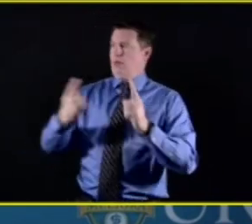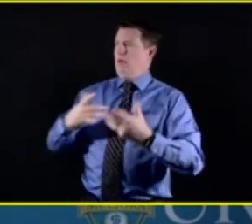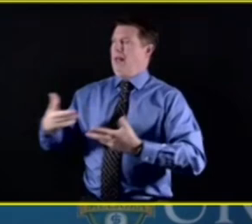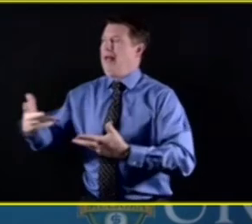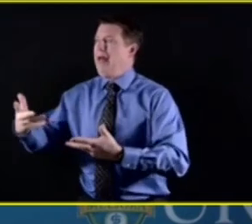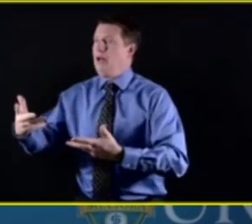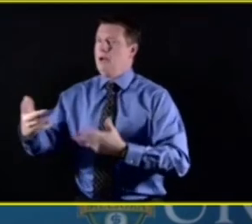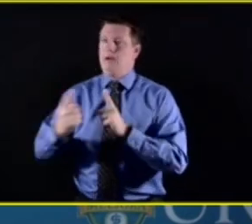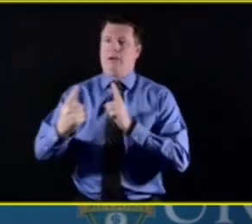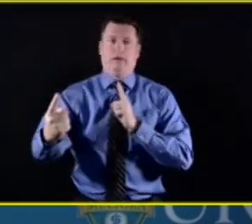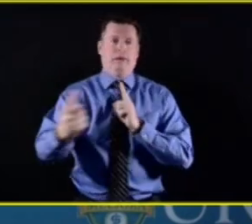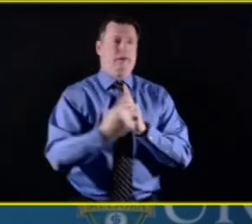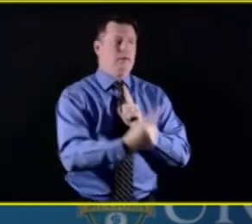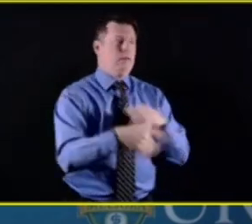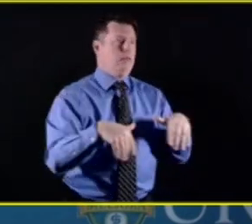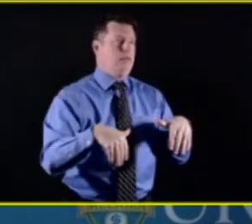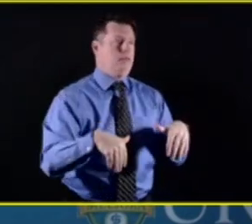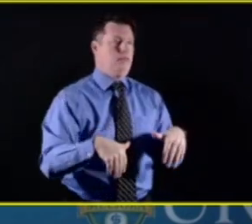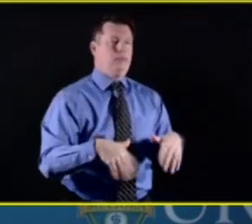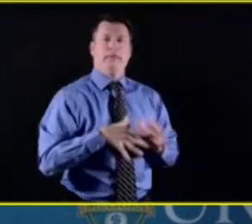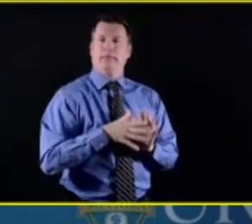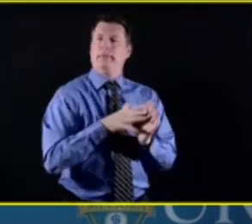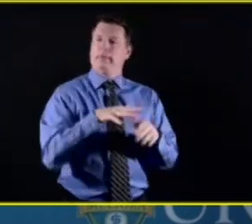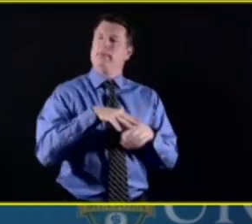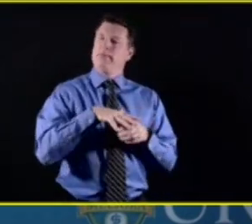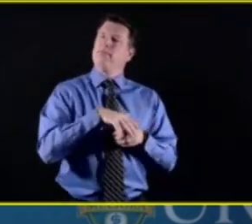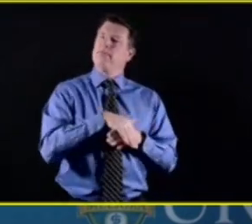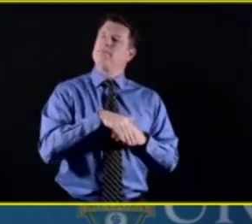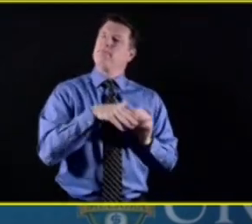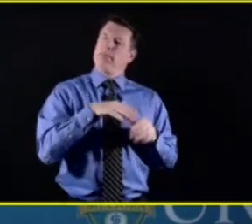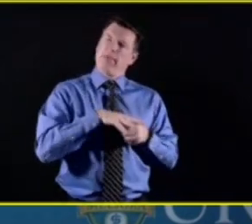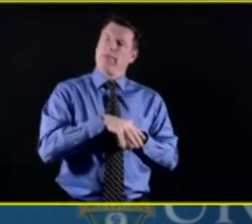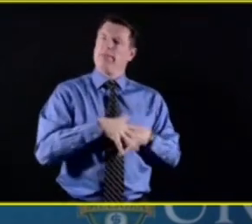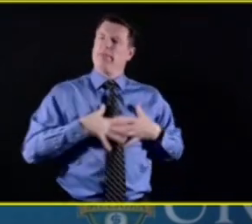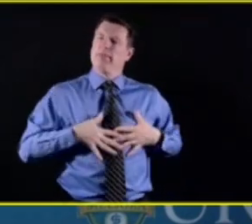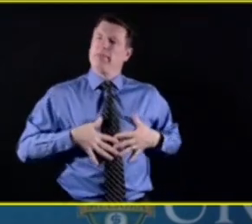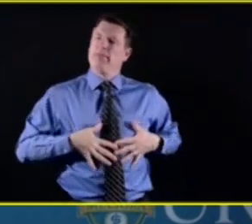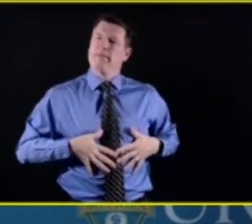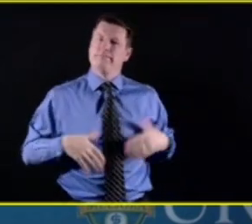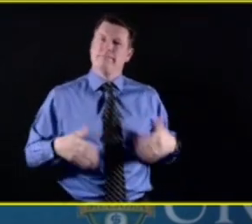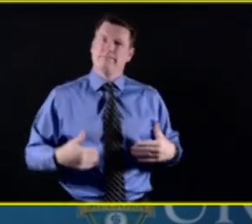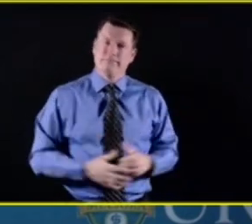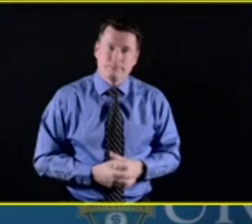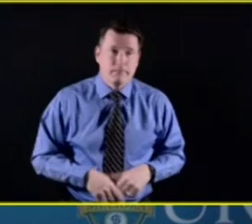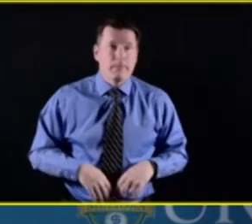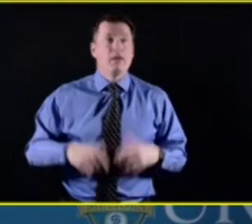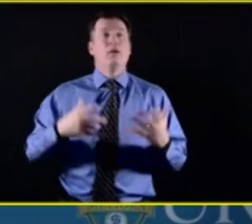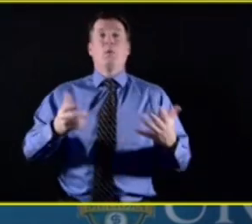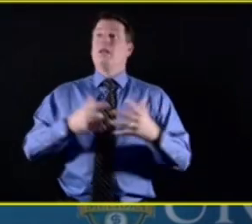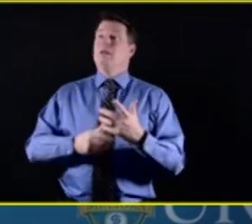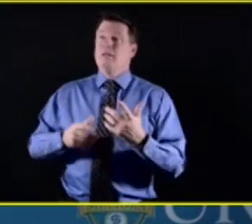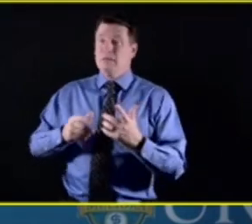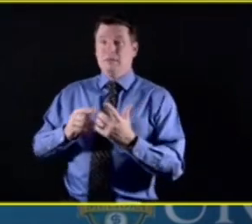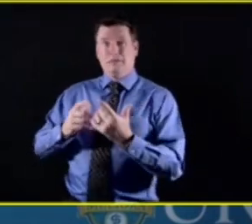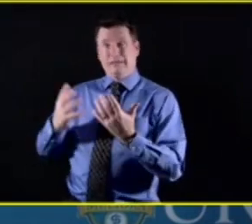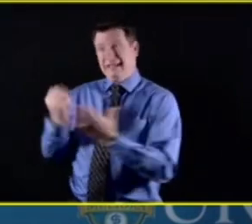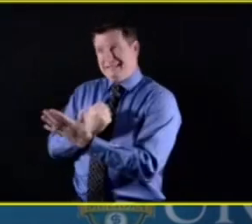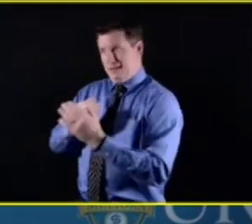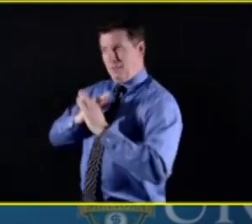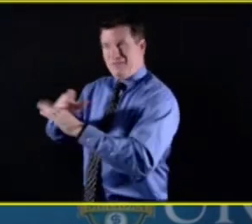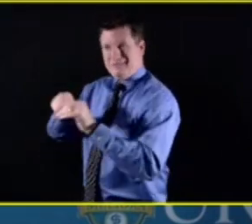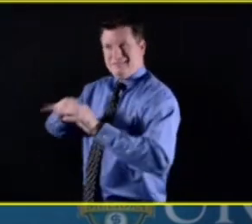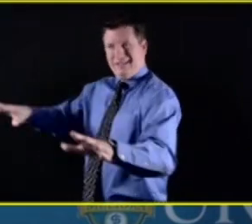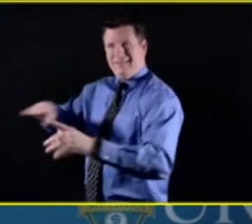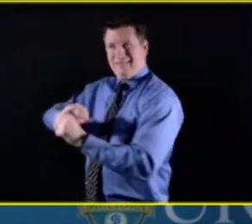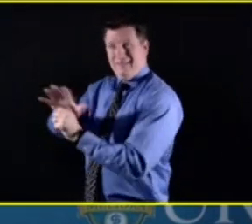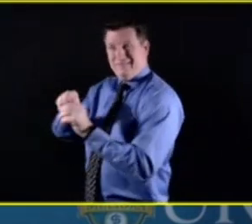the face of the threats of coronavirus, we also need to take care of our mental